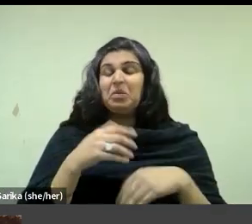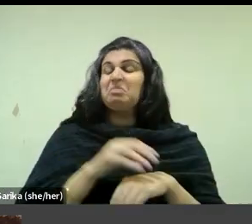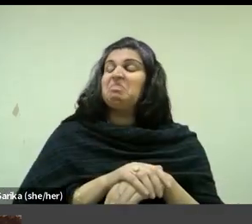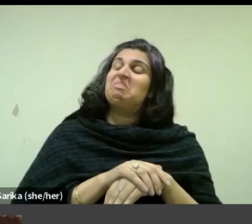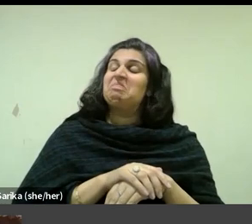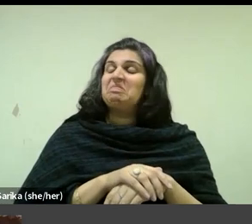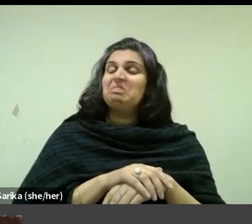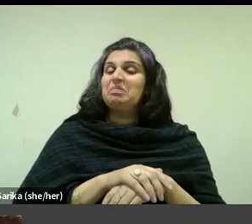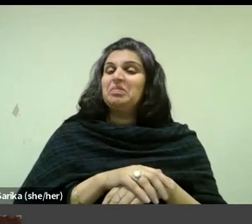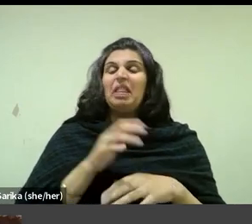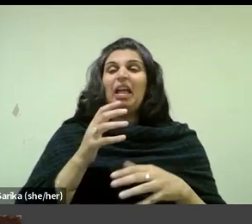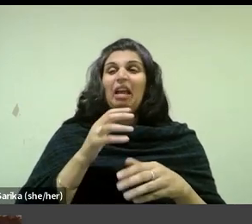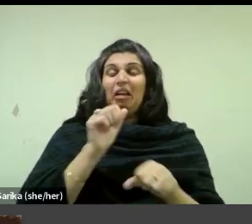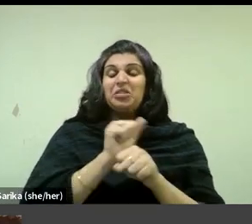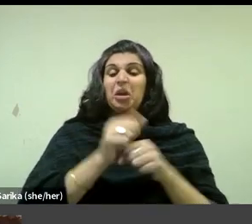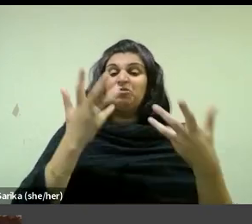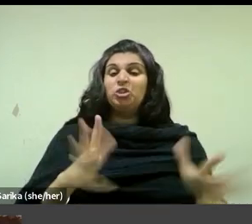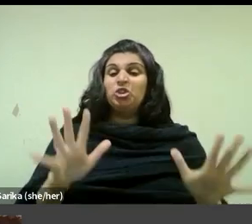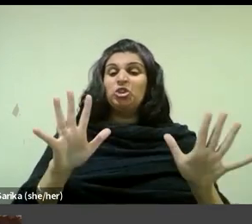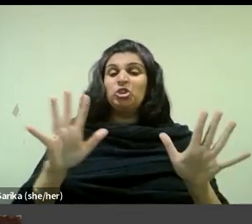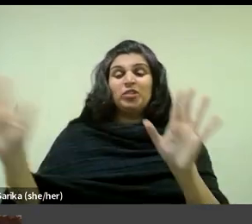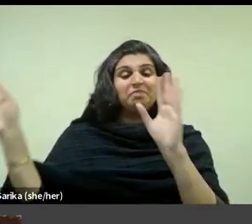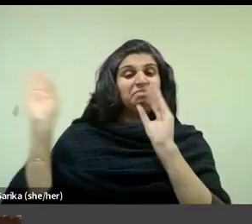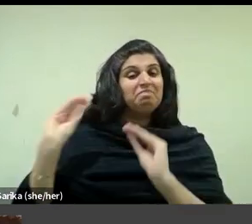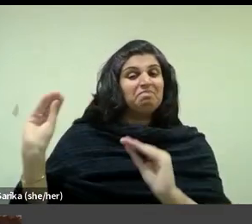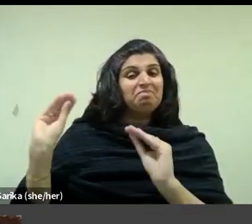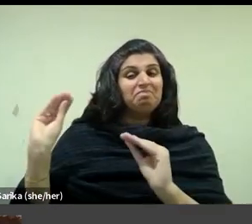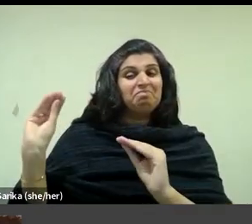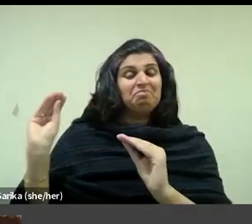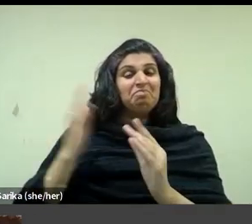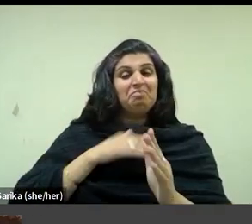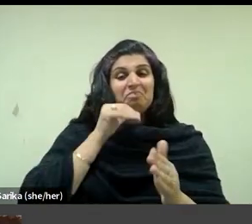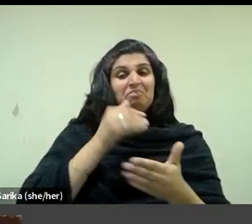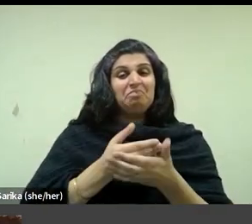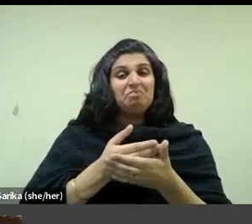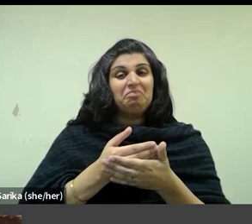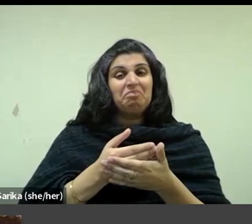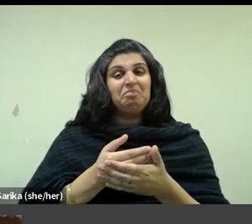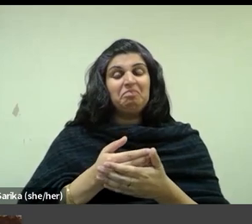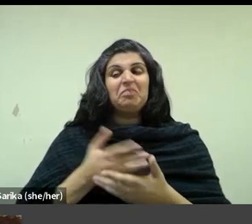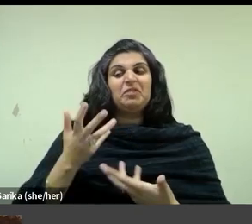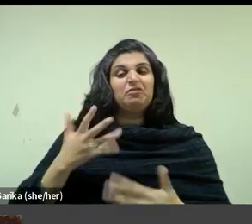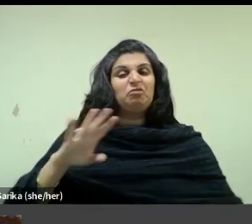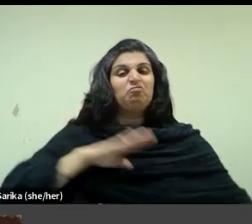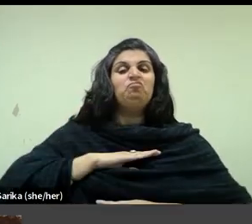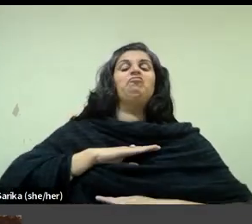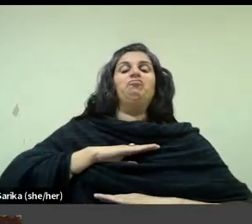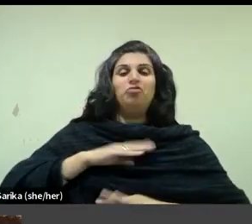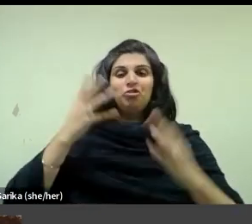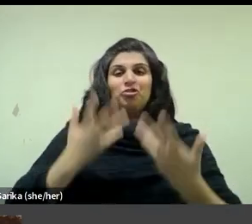that, like job done. And I've told my daughter a very small amount that I feel that she needs to know about